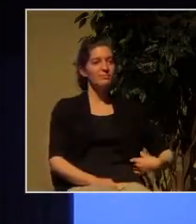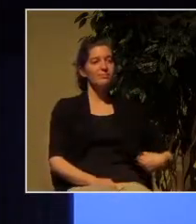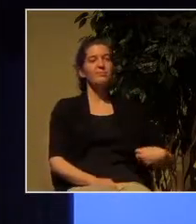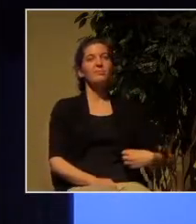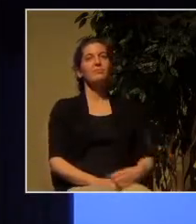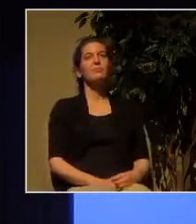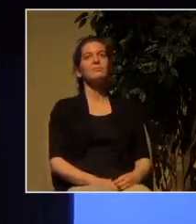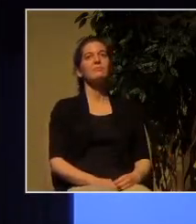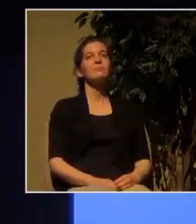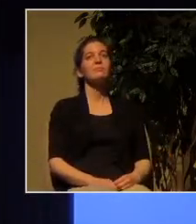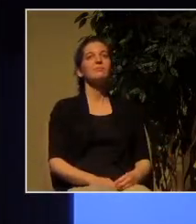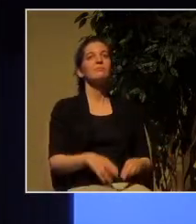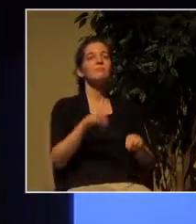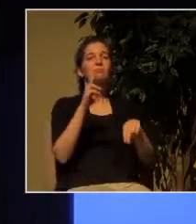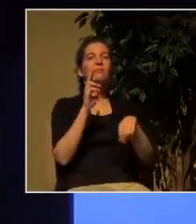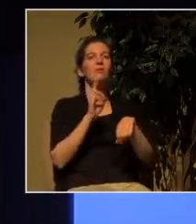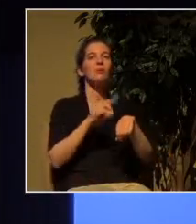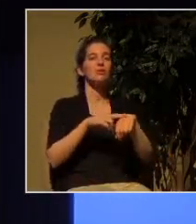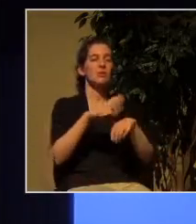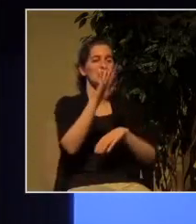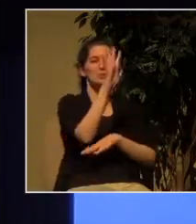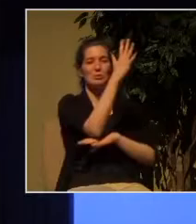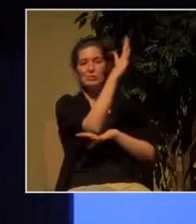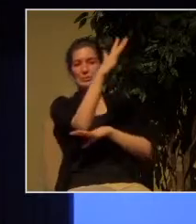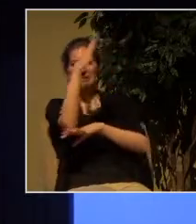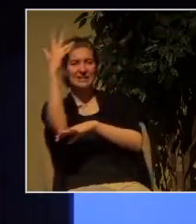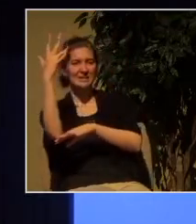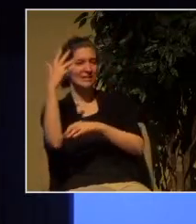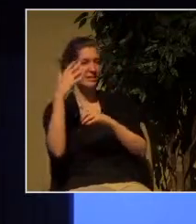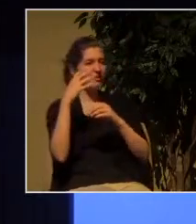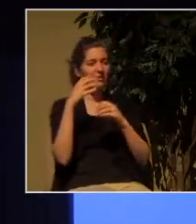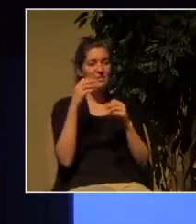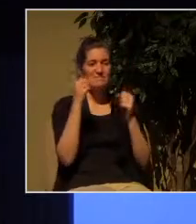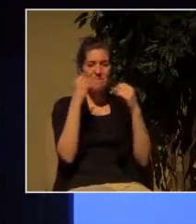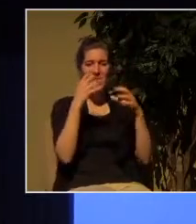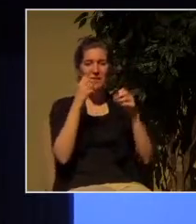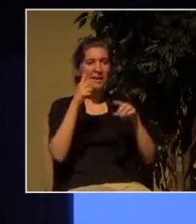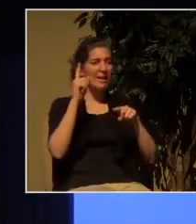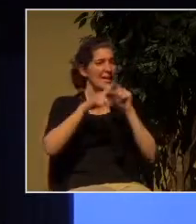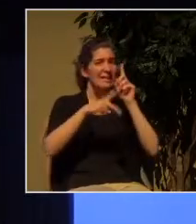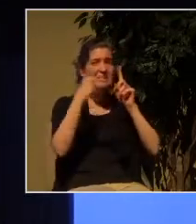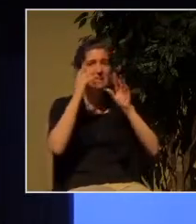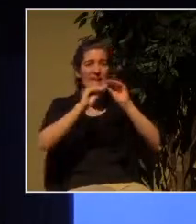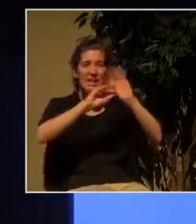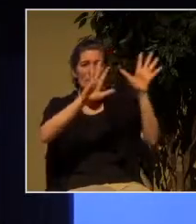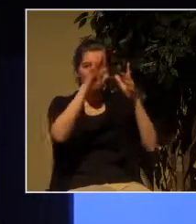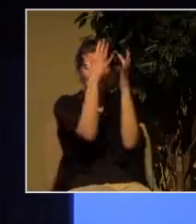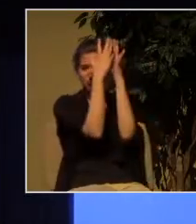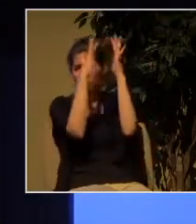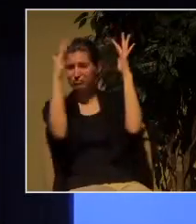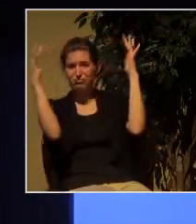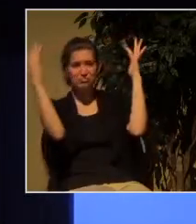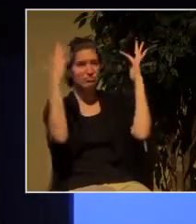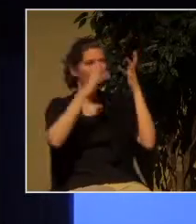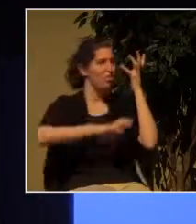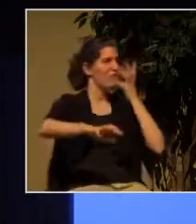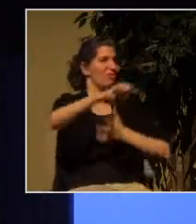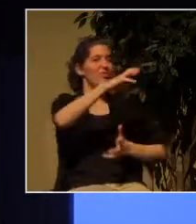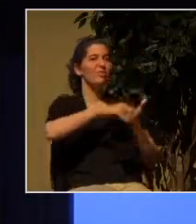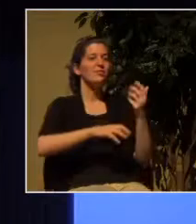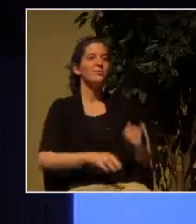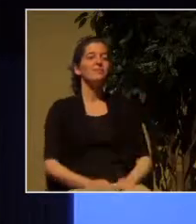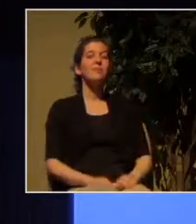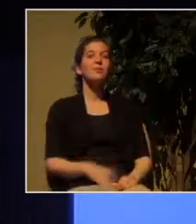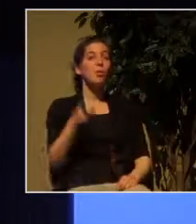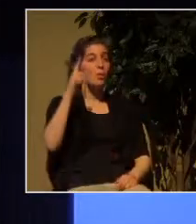the forest for the trees and the intent of that is to put it in the hands of young people